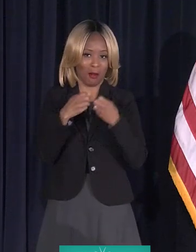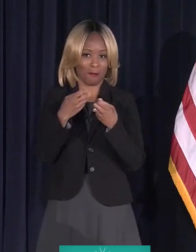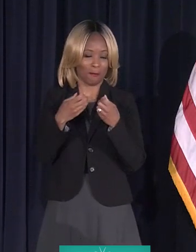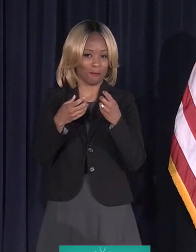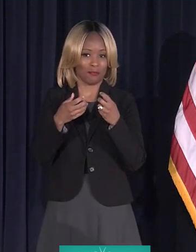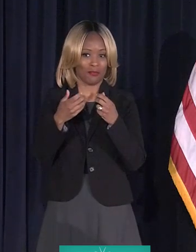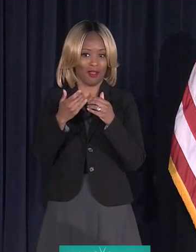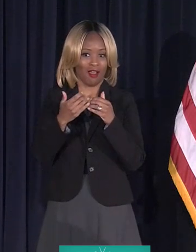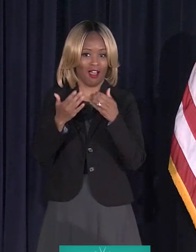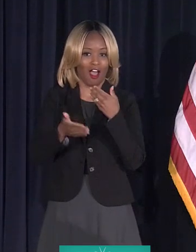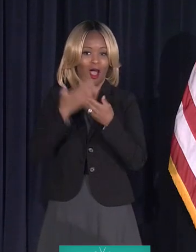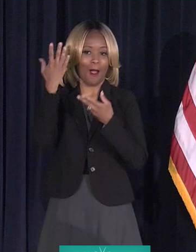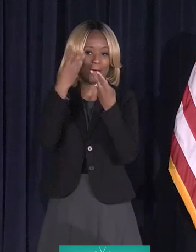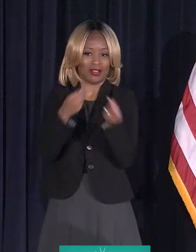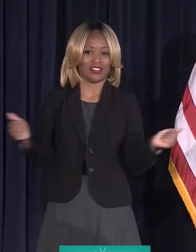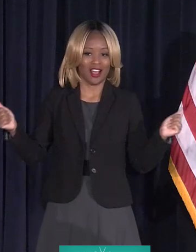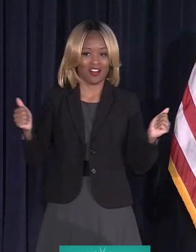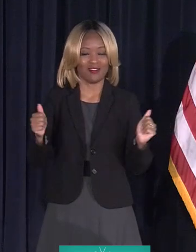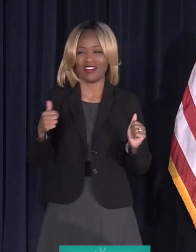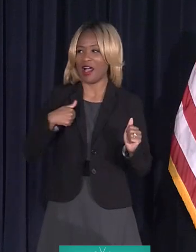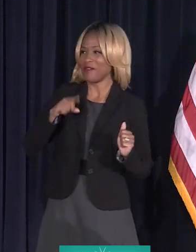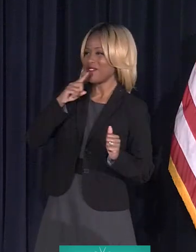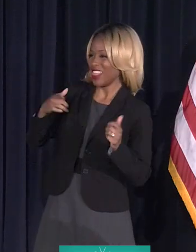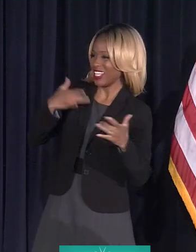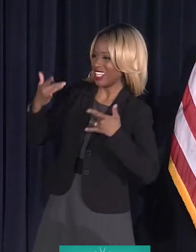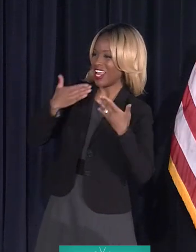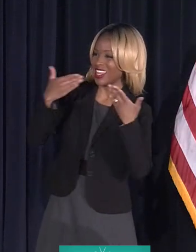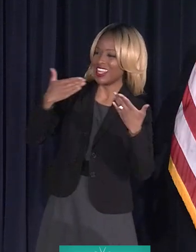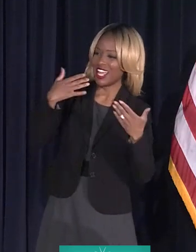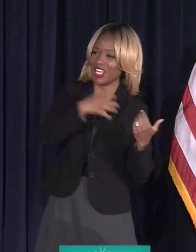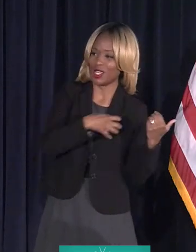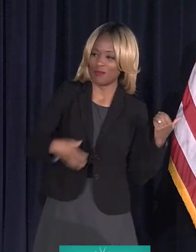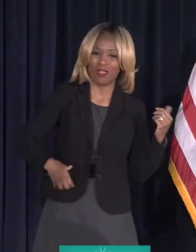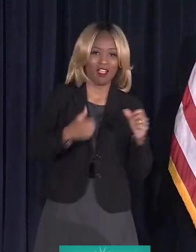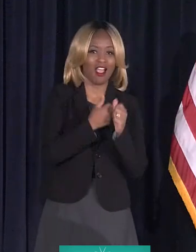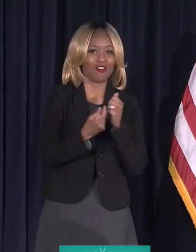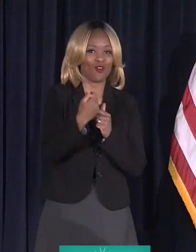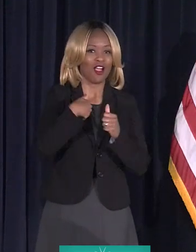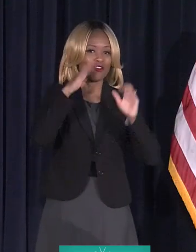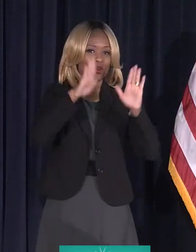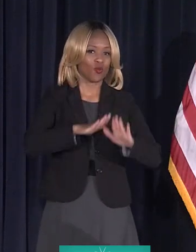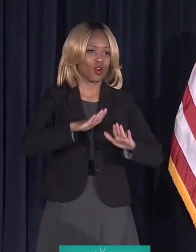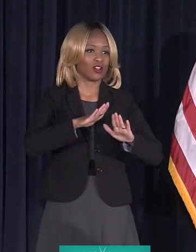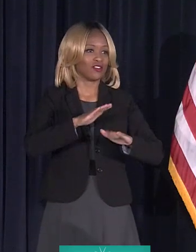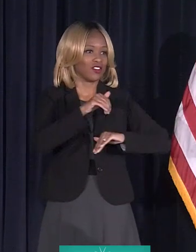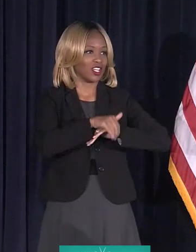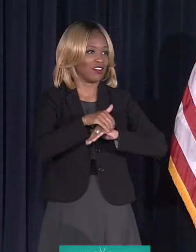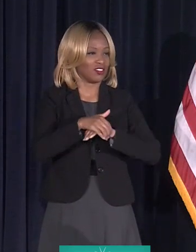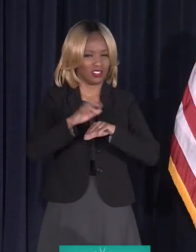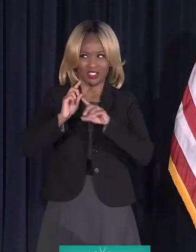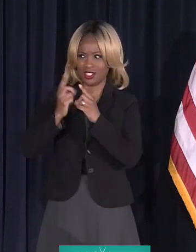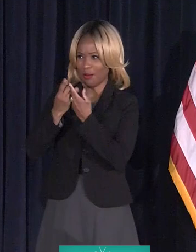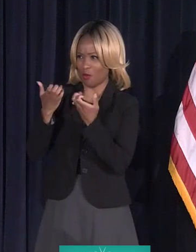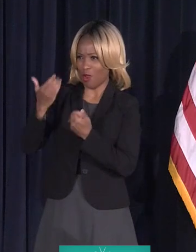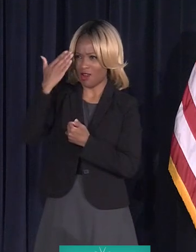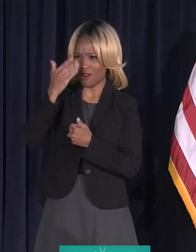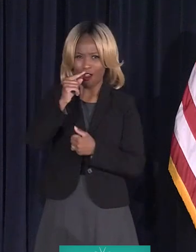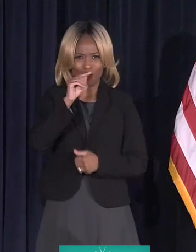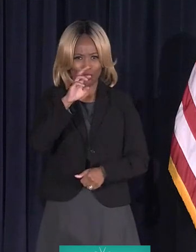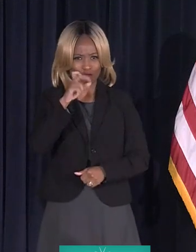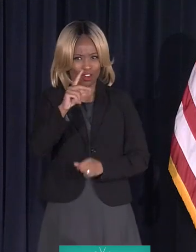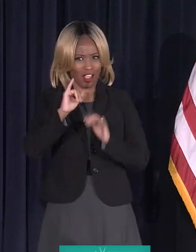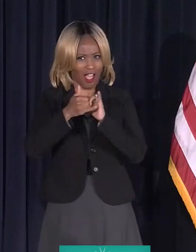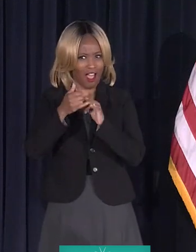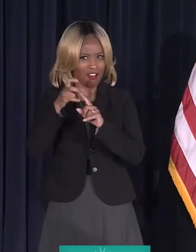I'm really excited. Thank you, Mayor. Thank you. Everyone have a great evening. And the department has, they're going to want to know what the trick is to get Katie